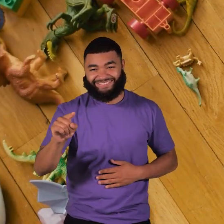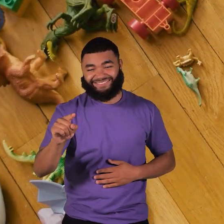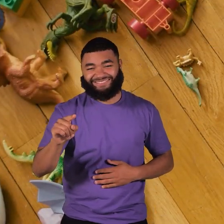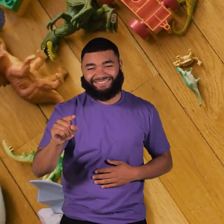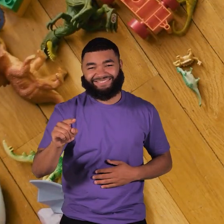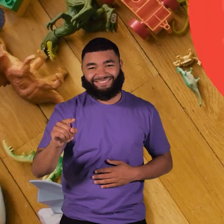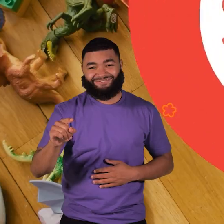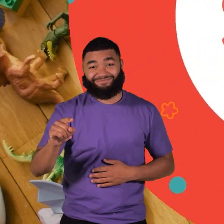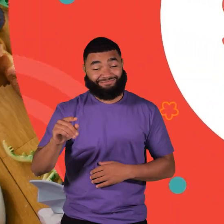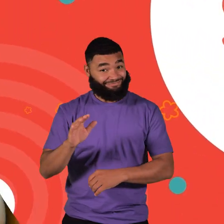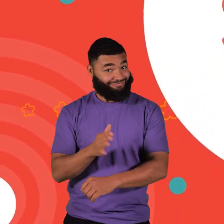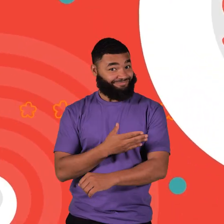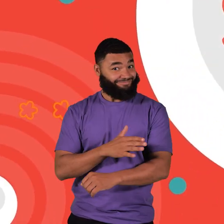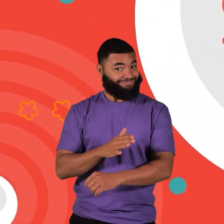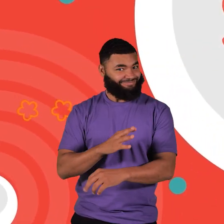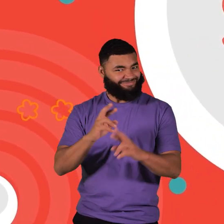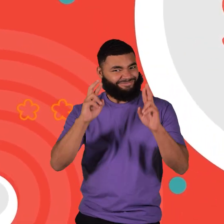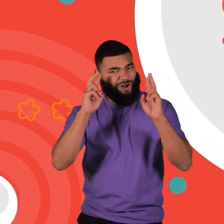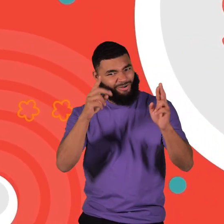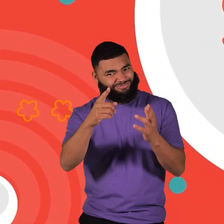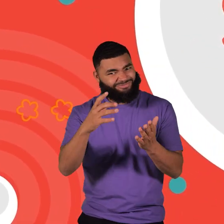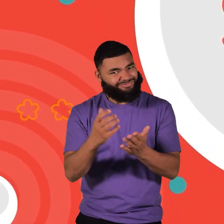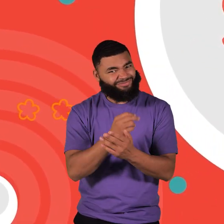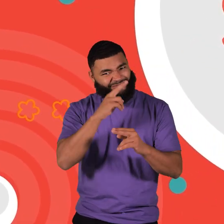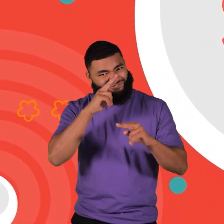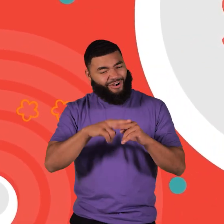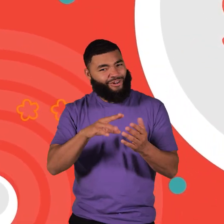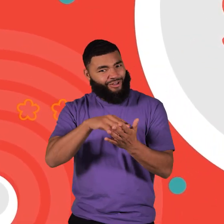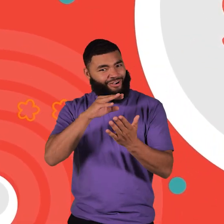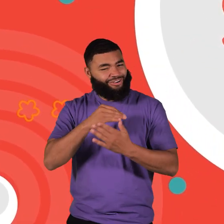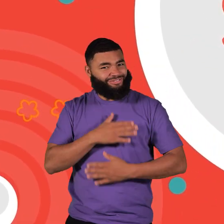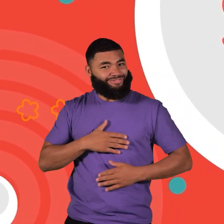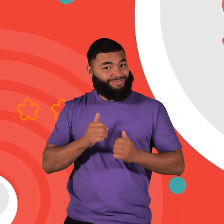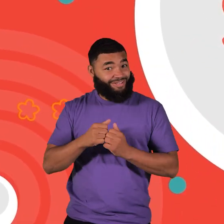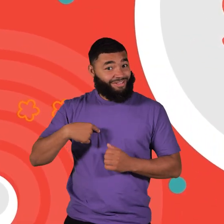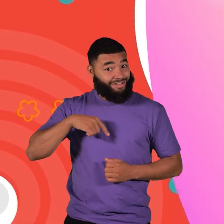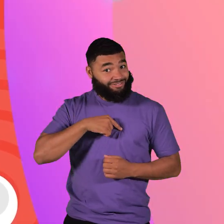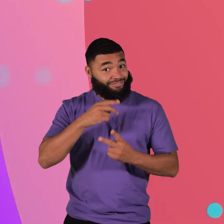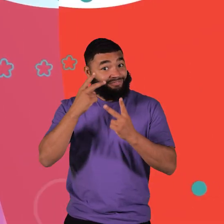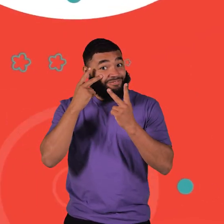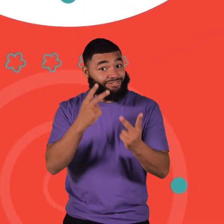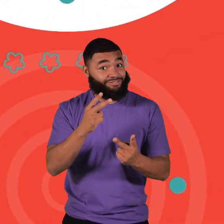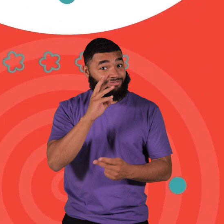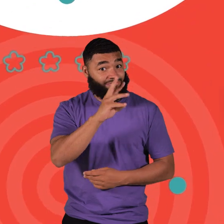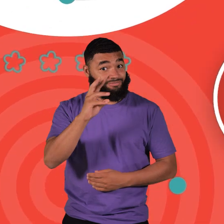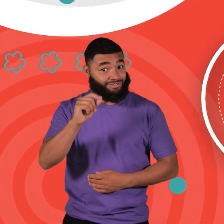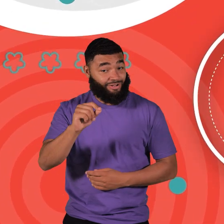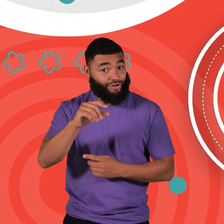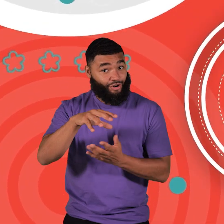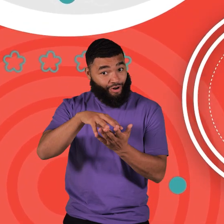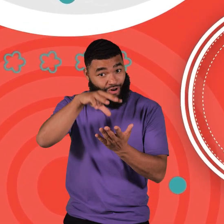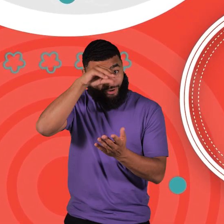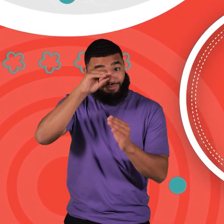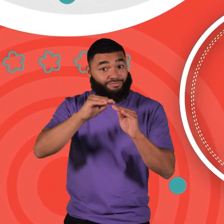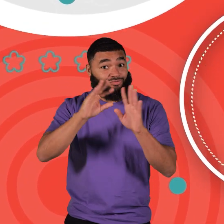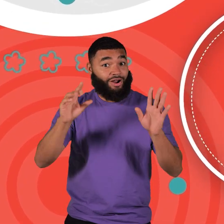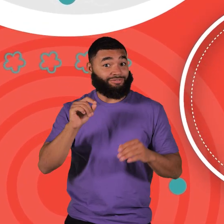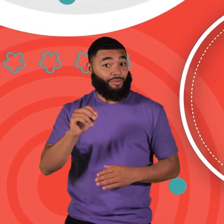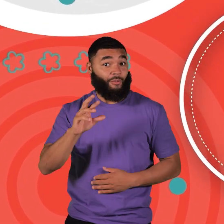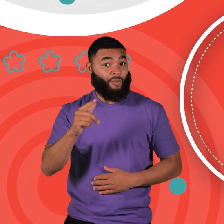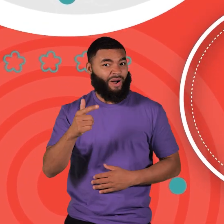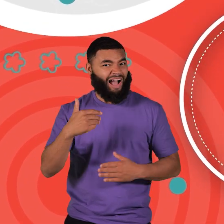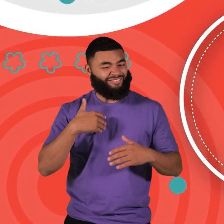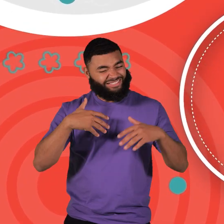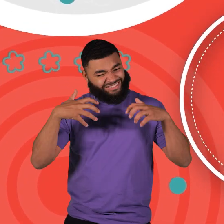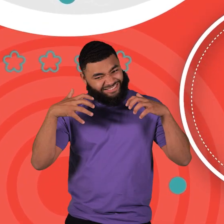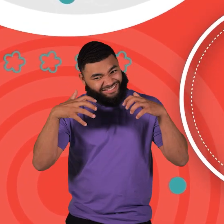A to Z. Hope you had fun learning with us. Visit us at learnbright.org For